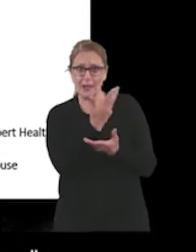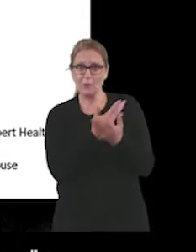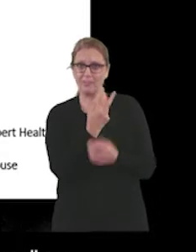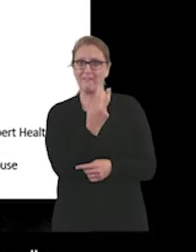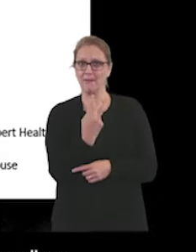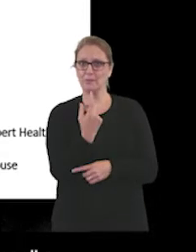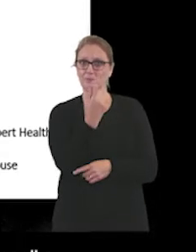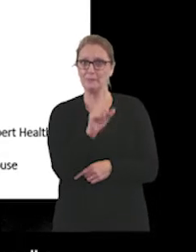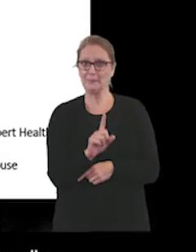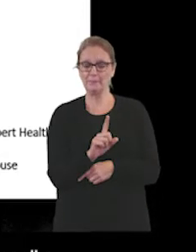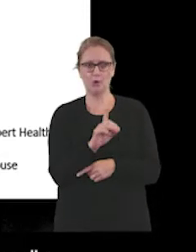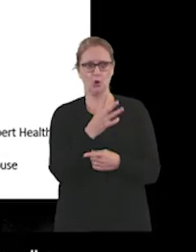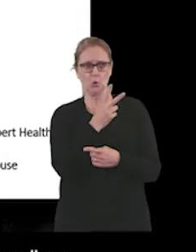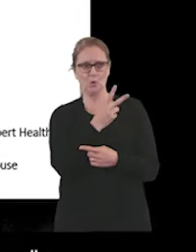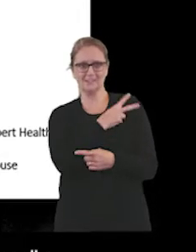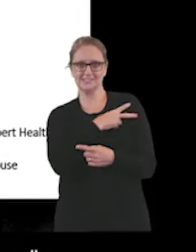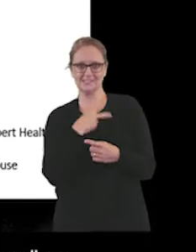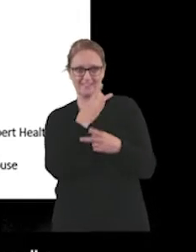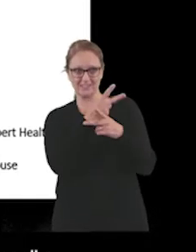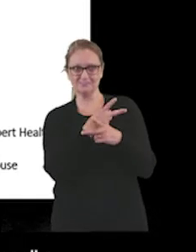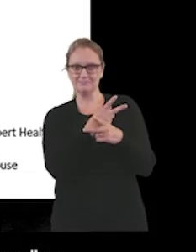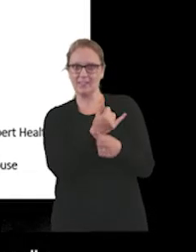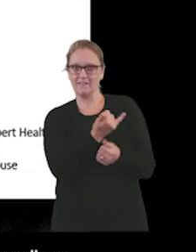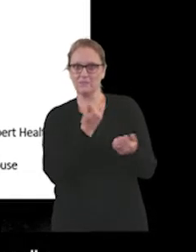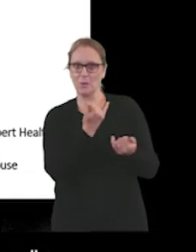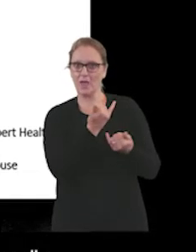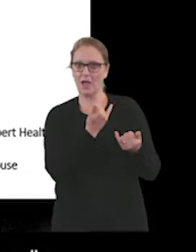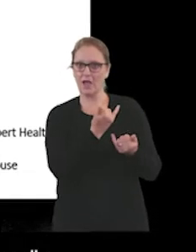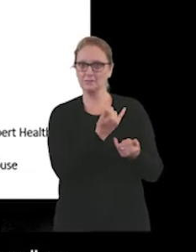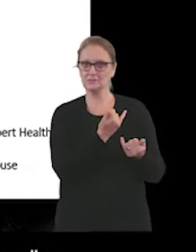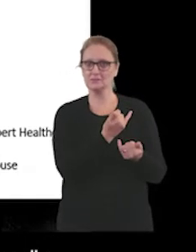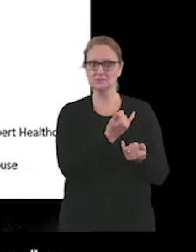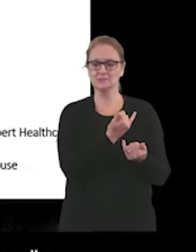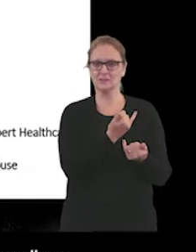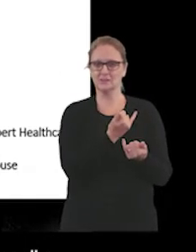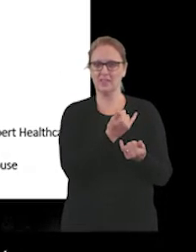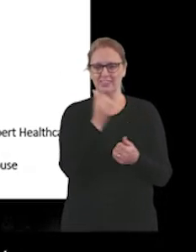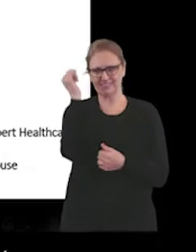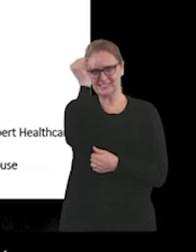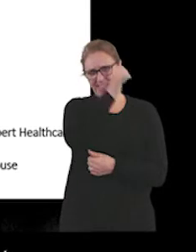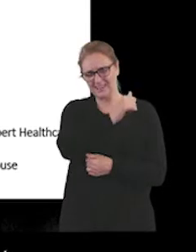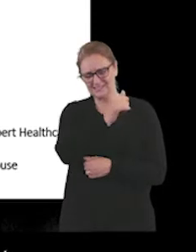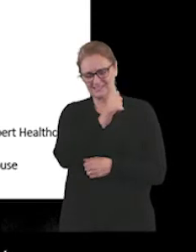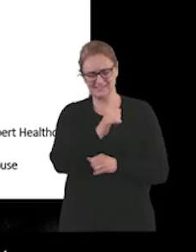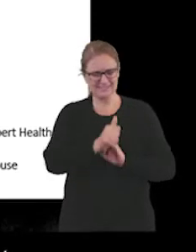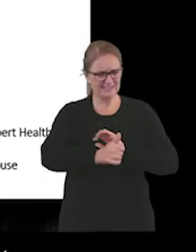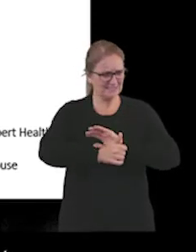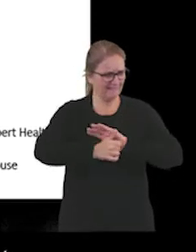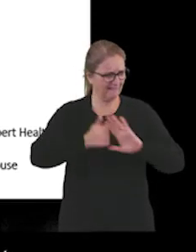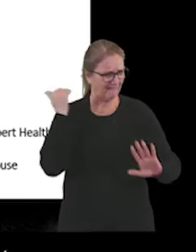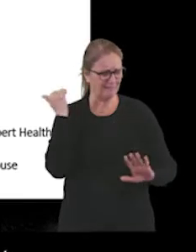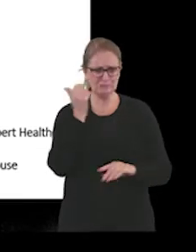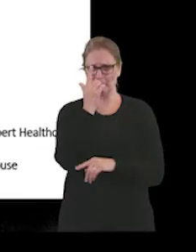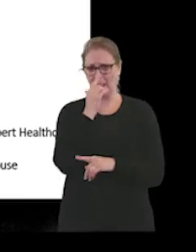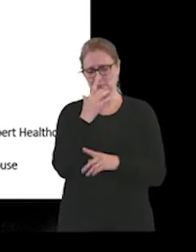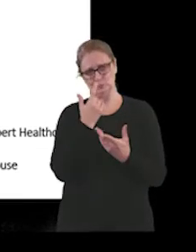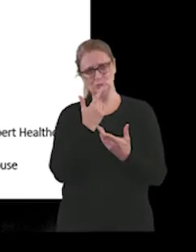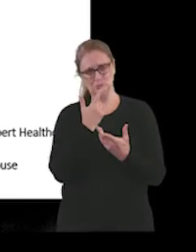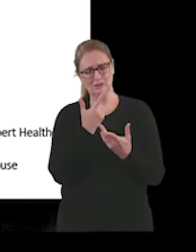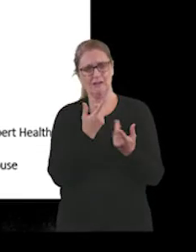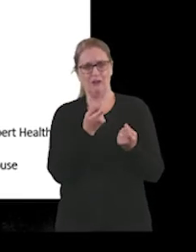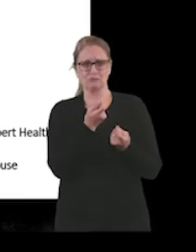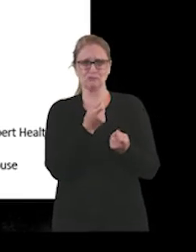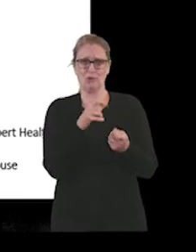staffing those phone lines and the talent and skill to be able to do that well. It was really impressive and